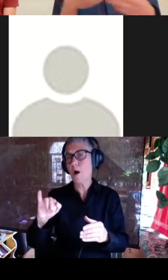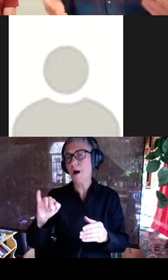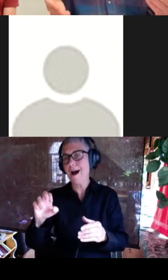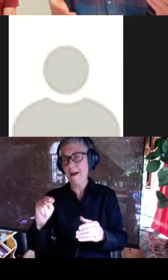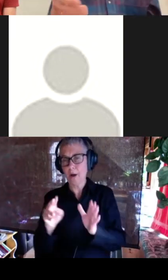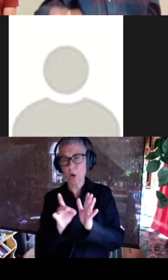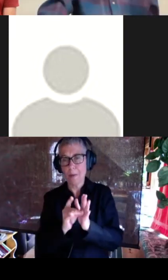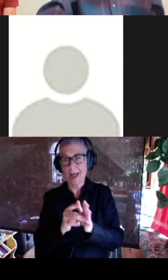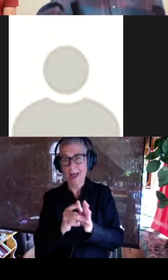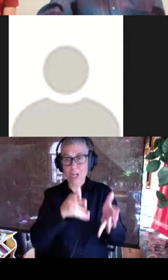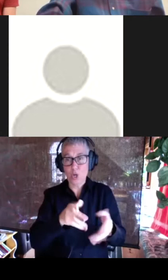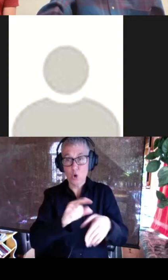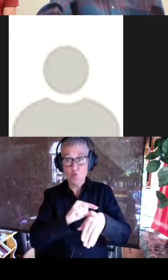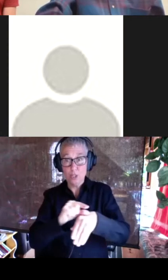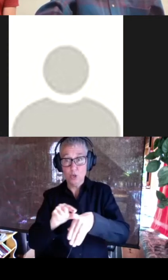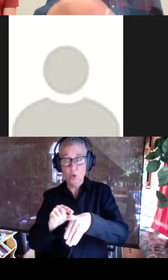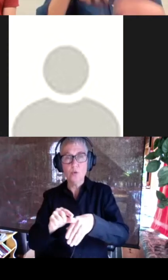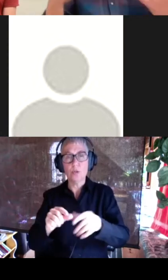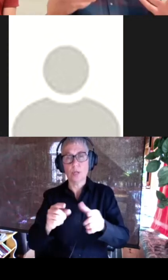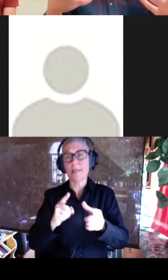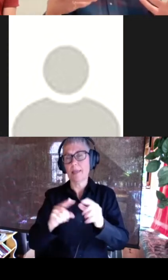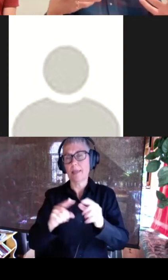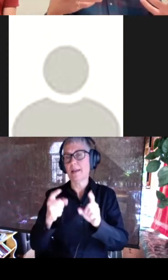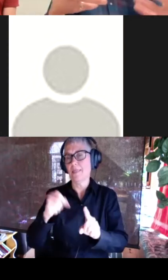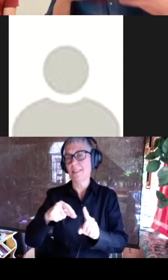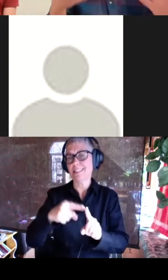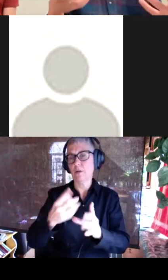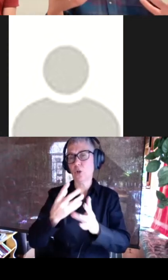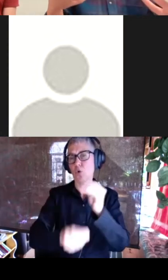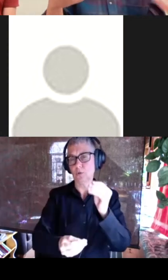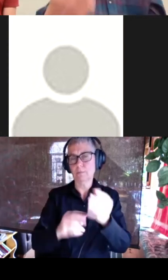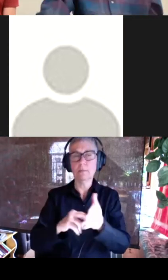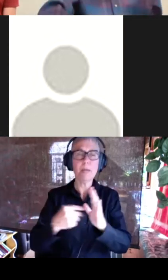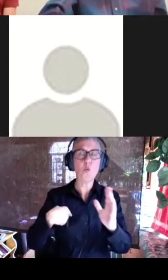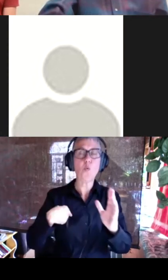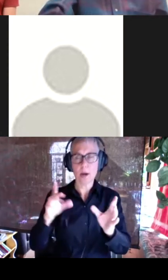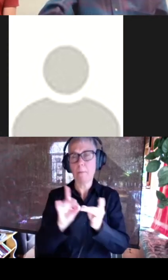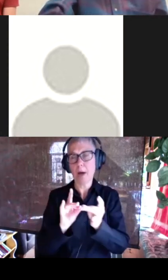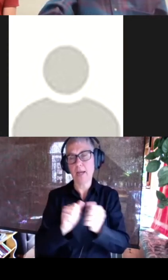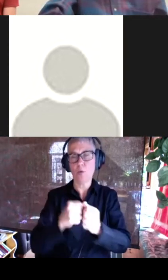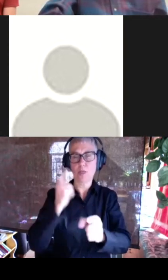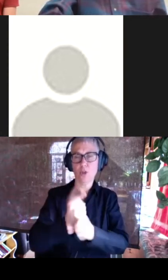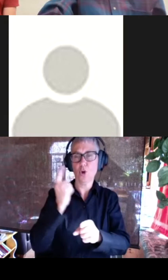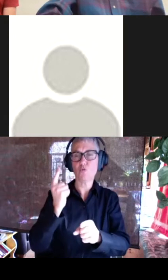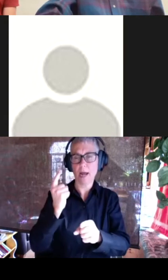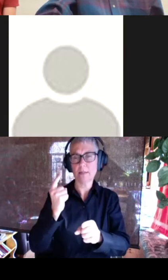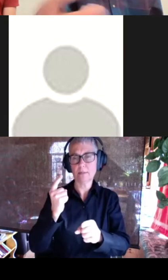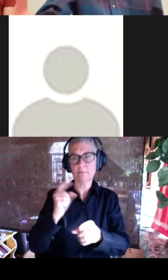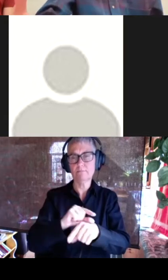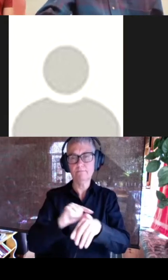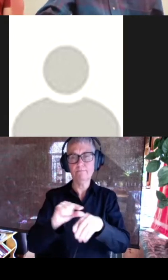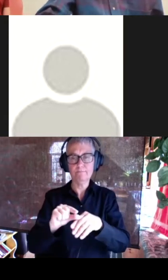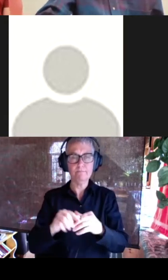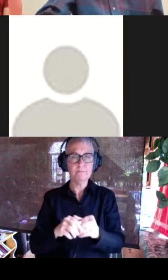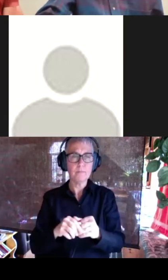with or without the presence of cobalt indicating that we're binding it with the correct residues we also just